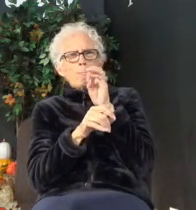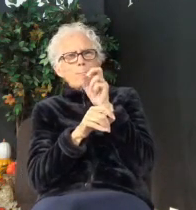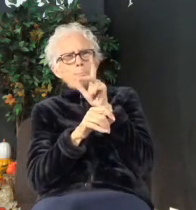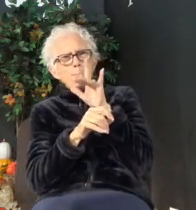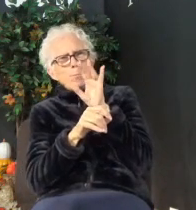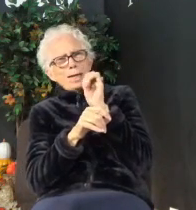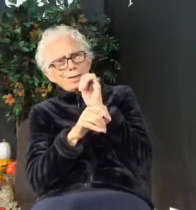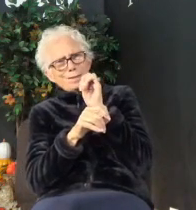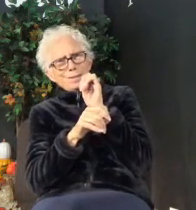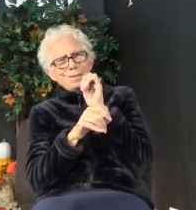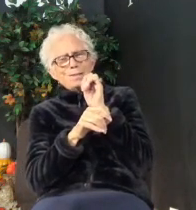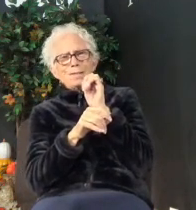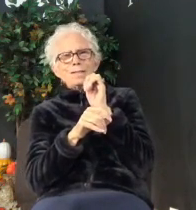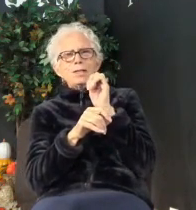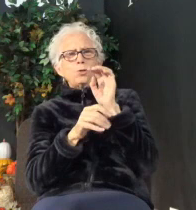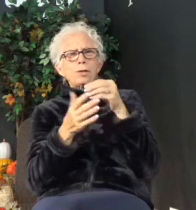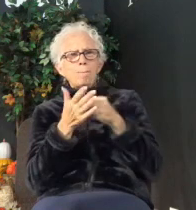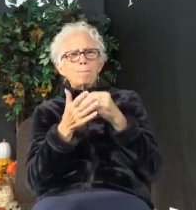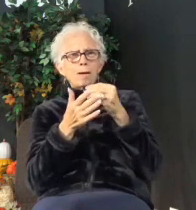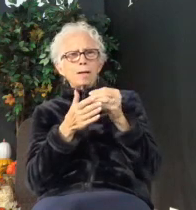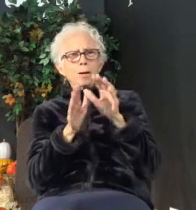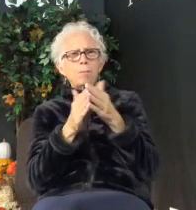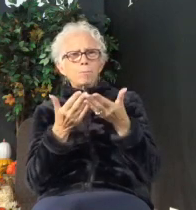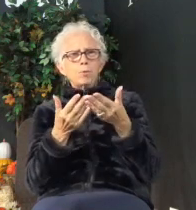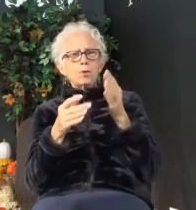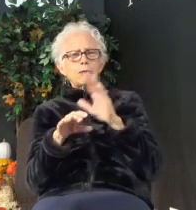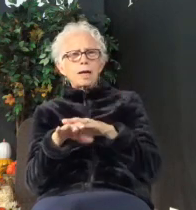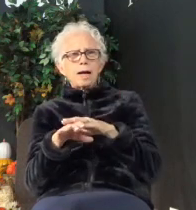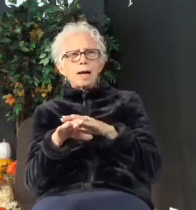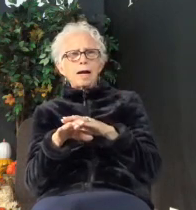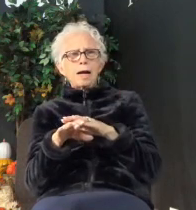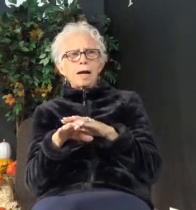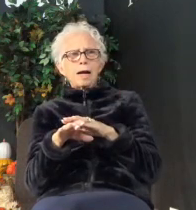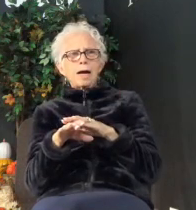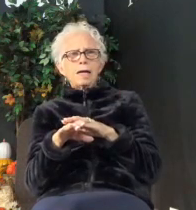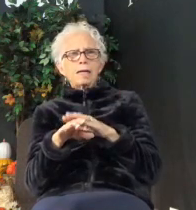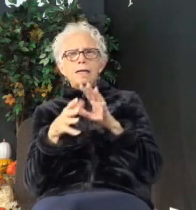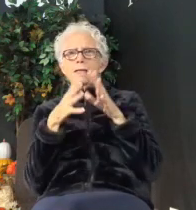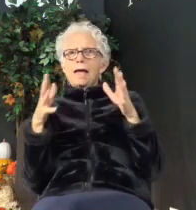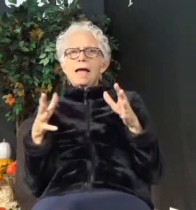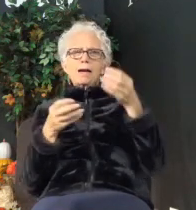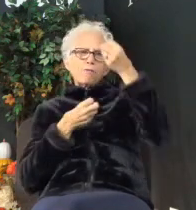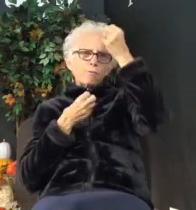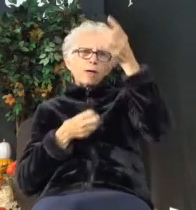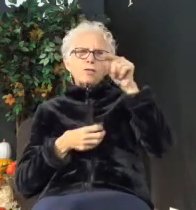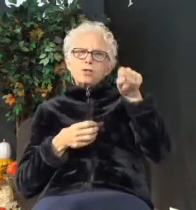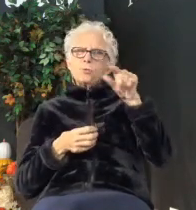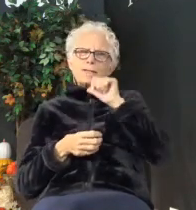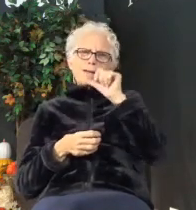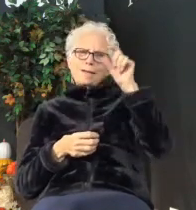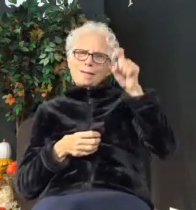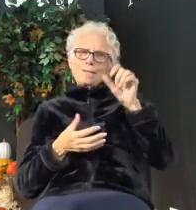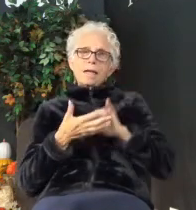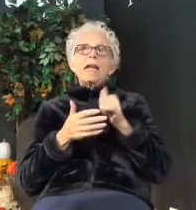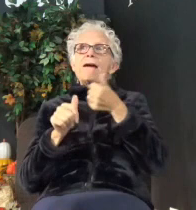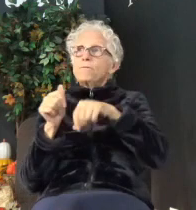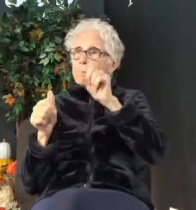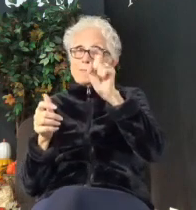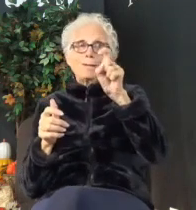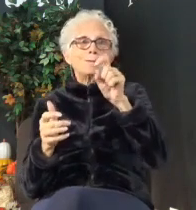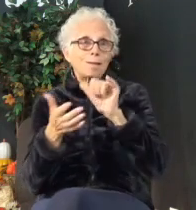You can buy a book on useless information. Everybody needs one of those, right?